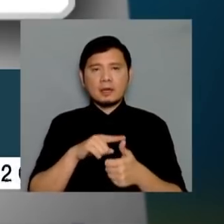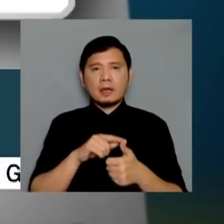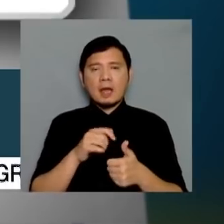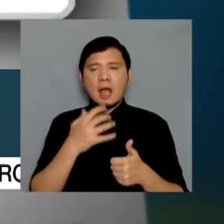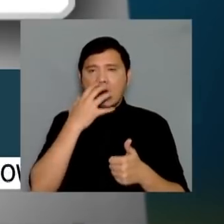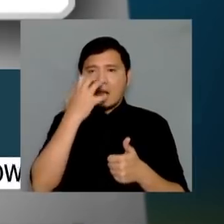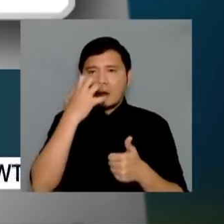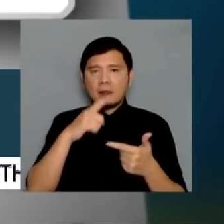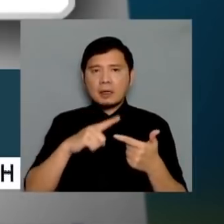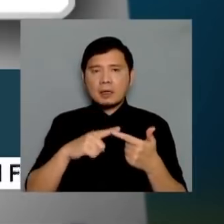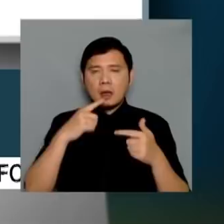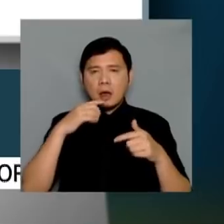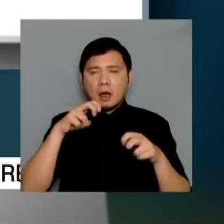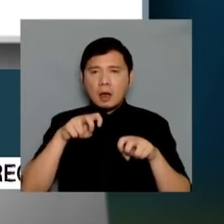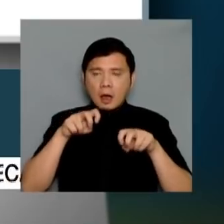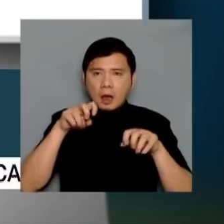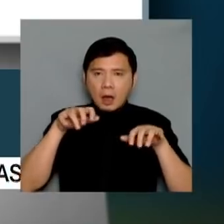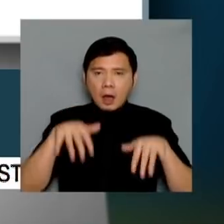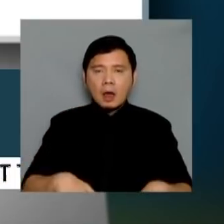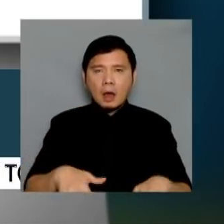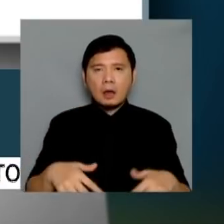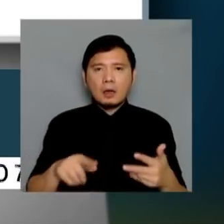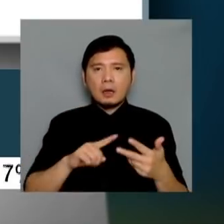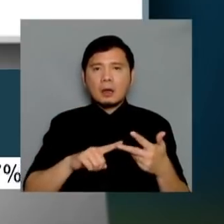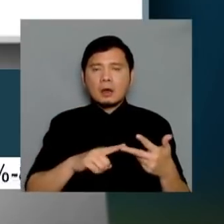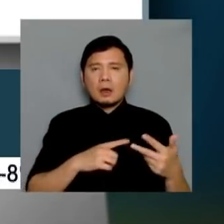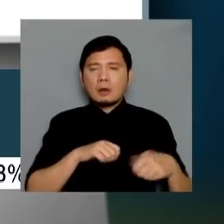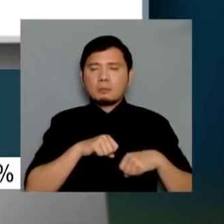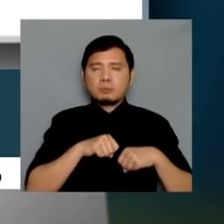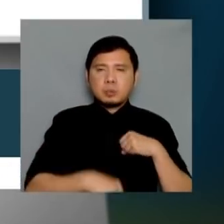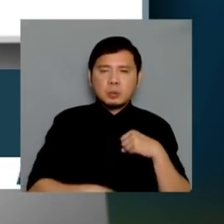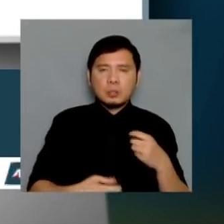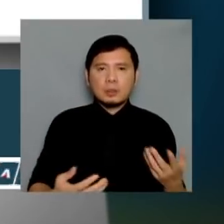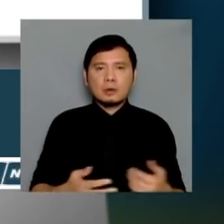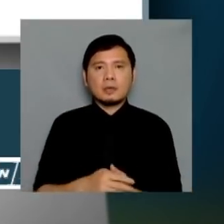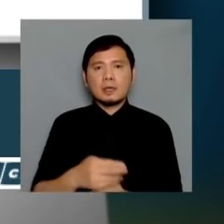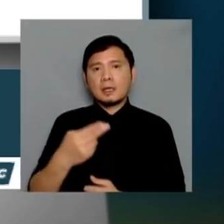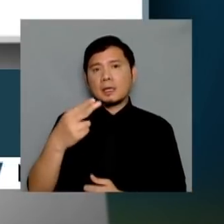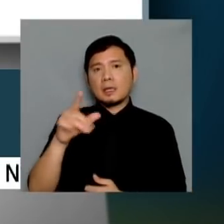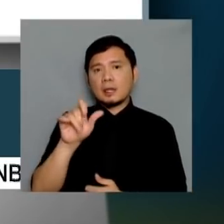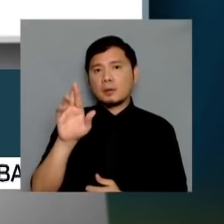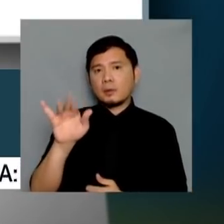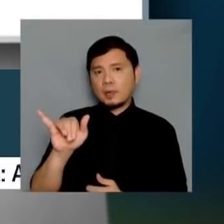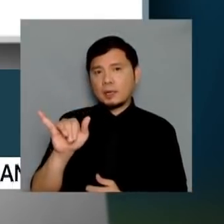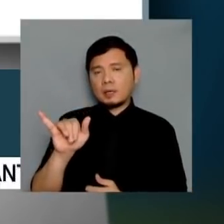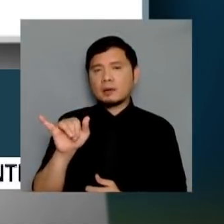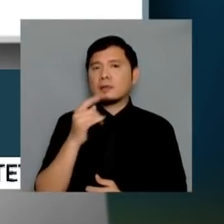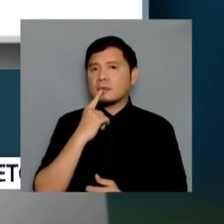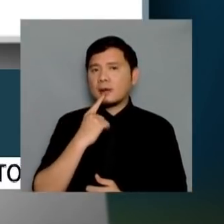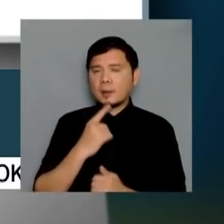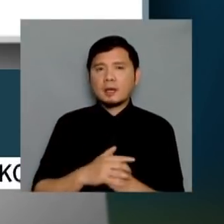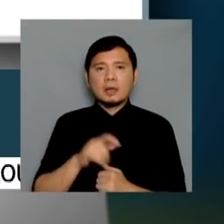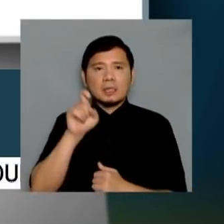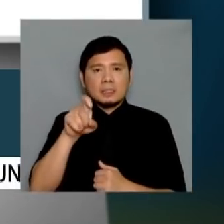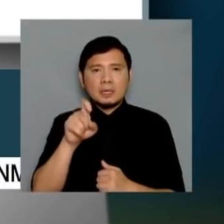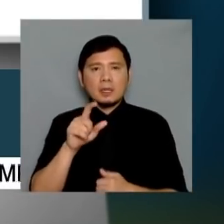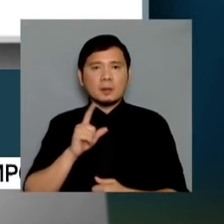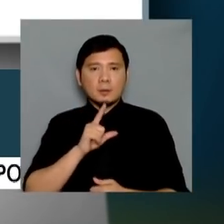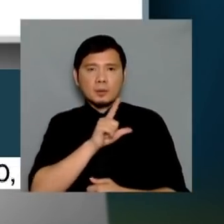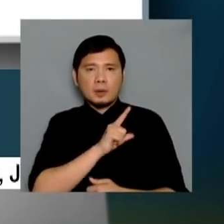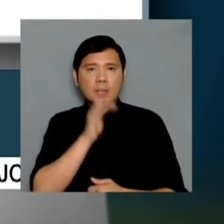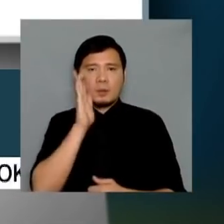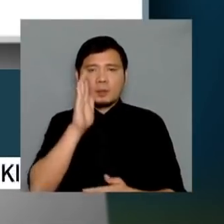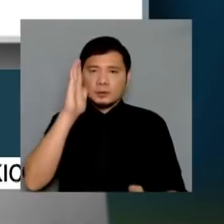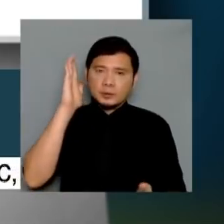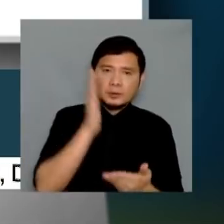and heartbroken. Former First Lady Hillary Clinton tweeted, America simply needs legislators willing to stop the source of